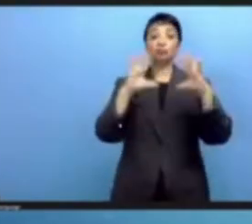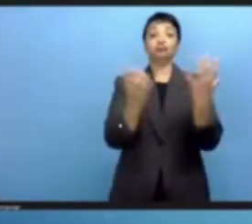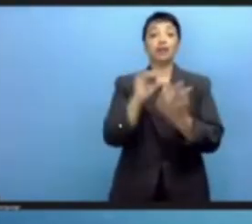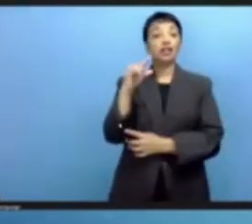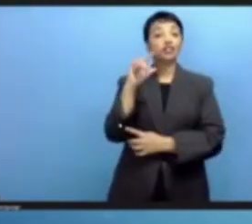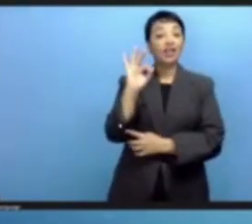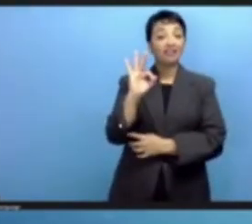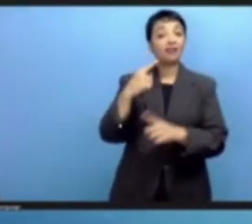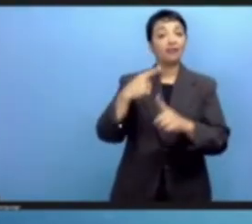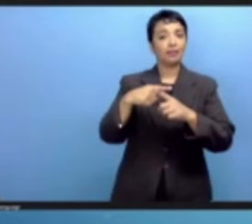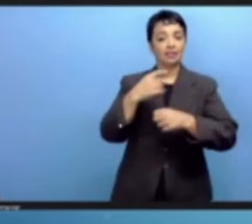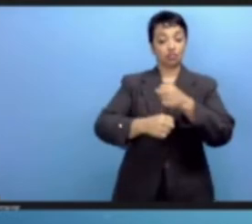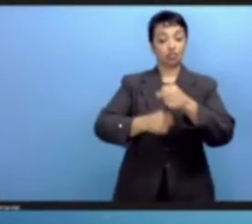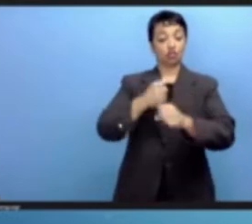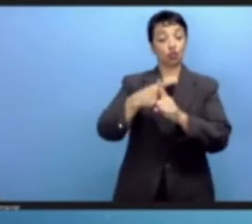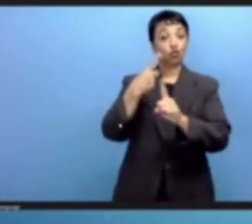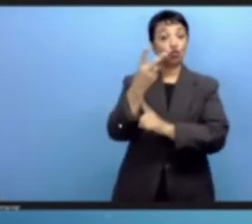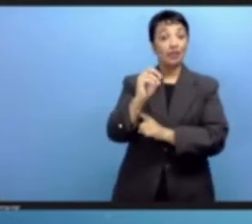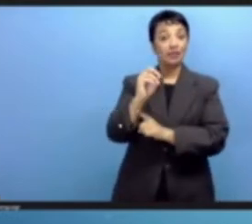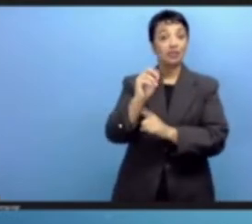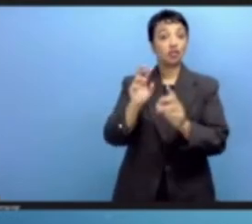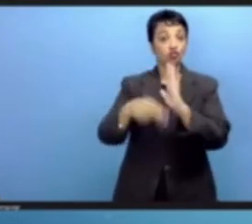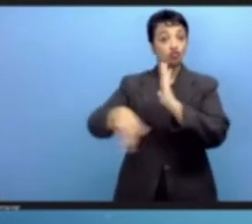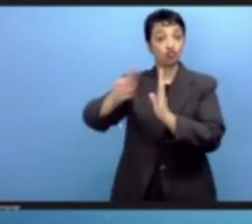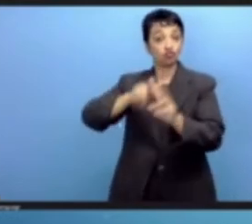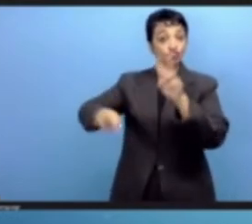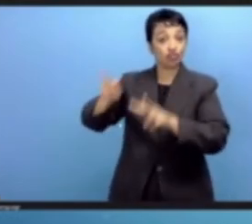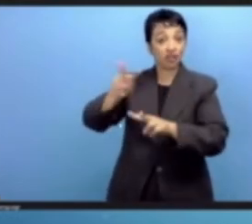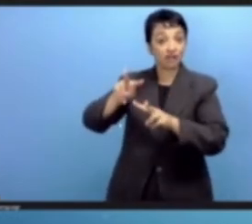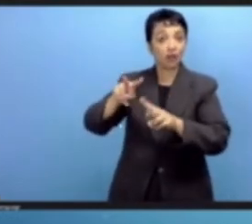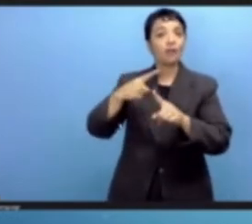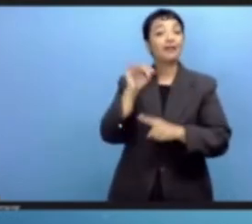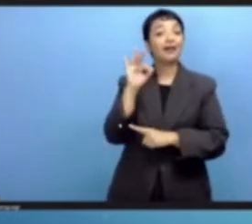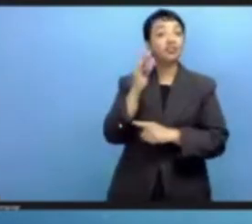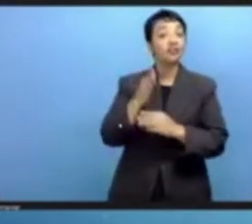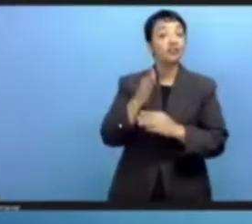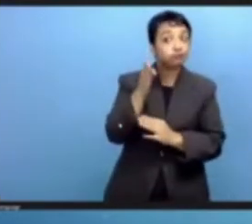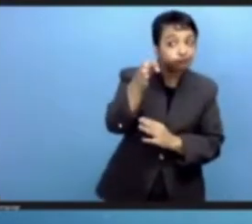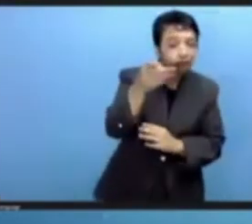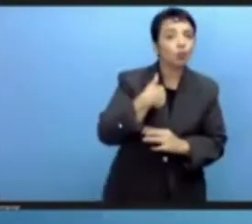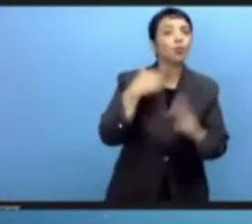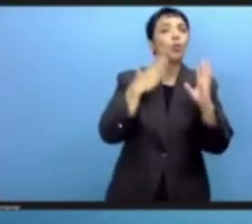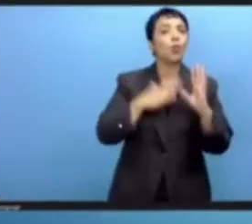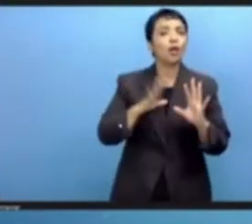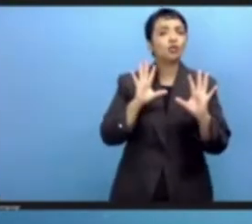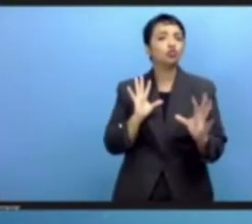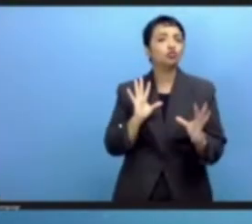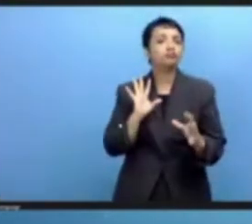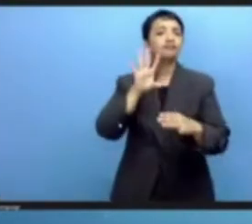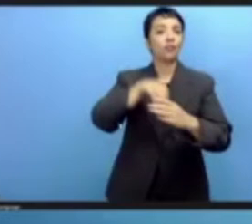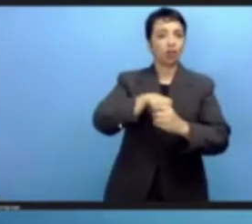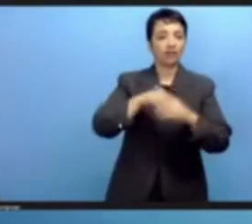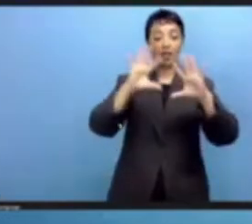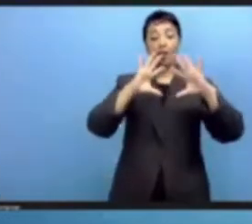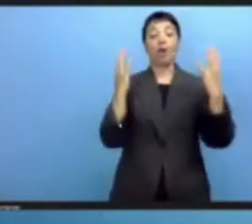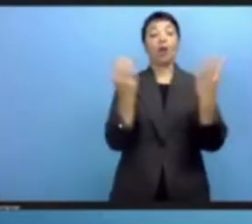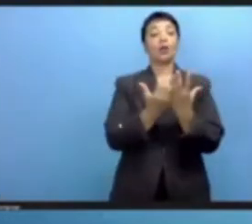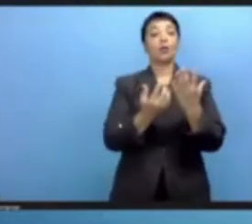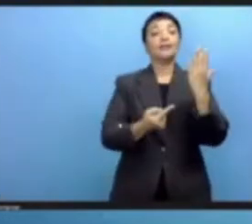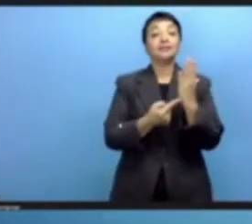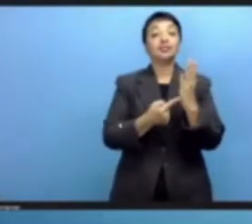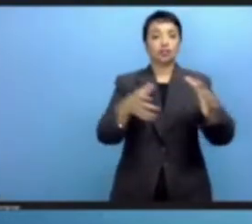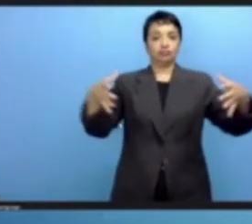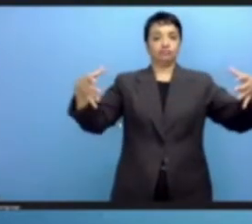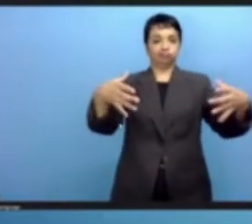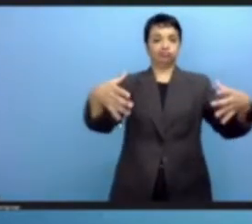the future of the IGF, and hopefully to contribute to the global digital compact, but also to